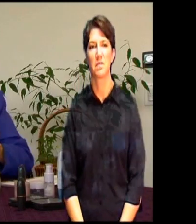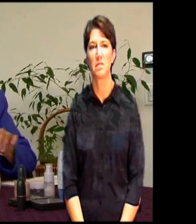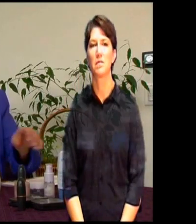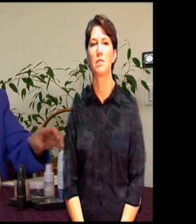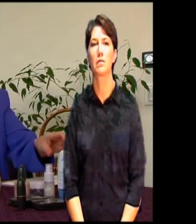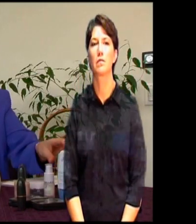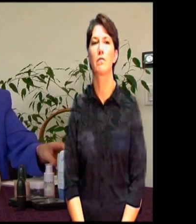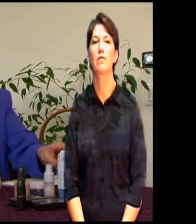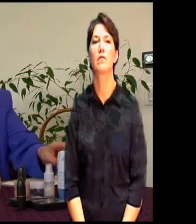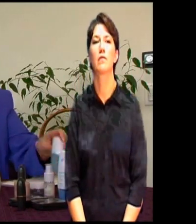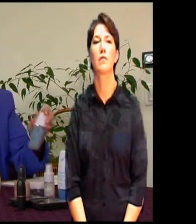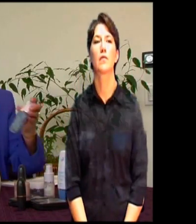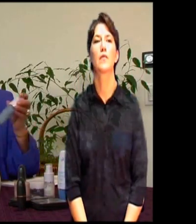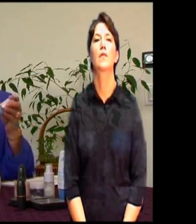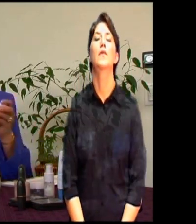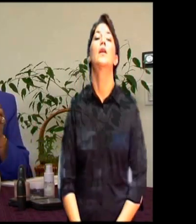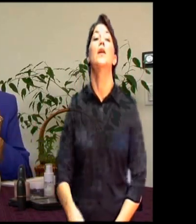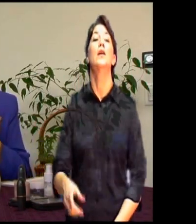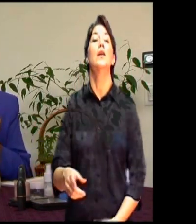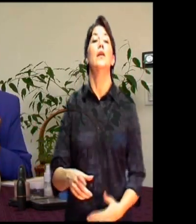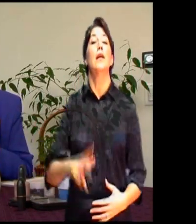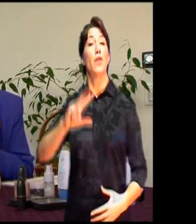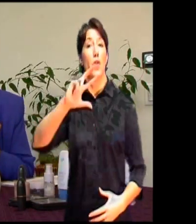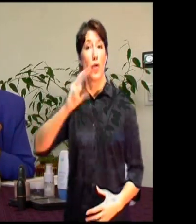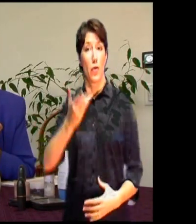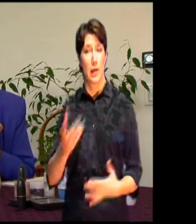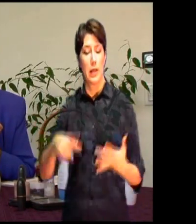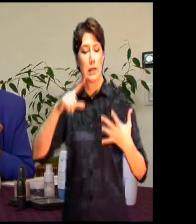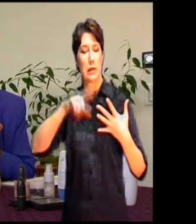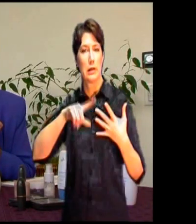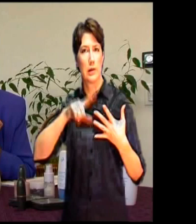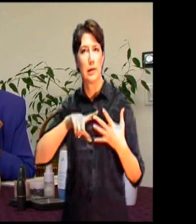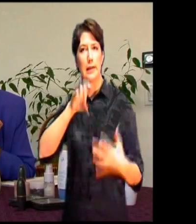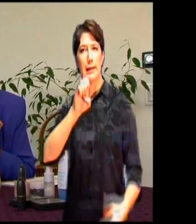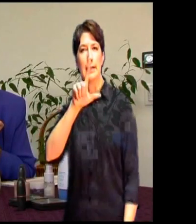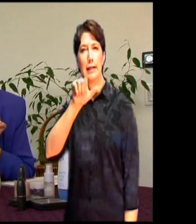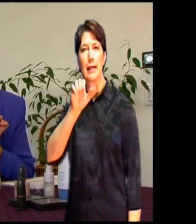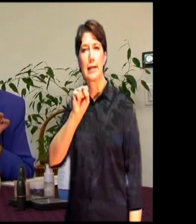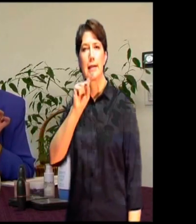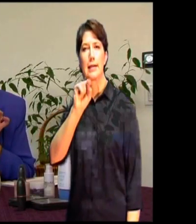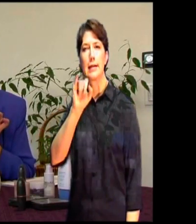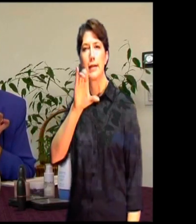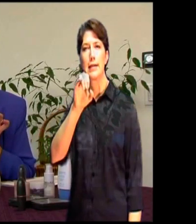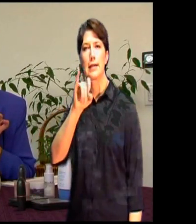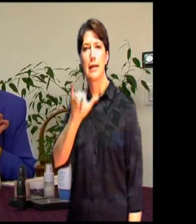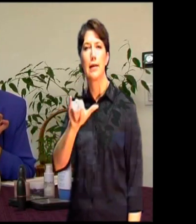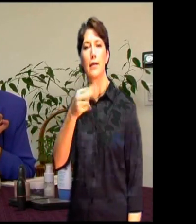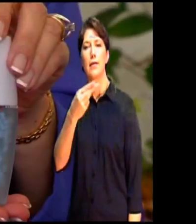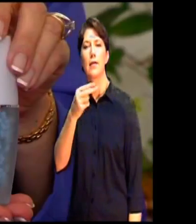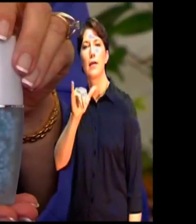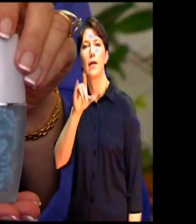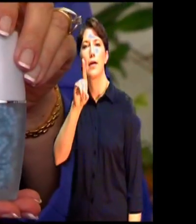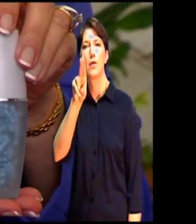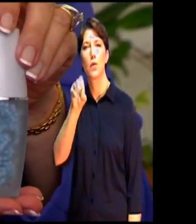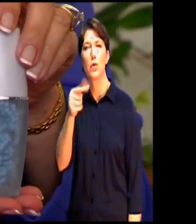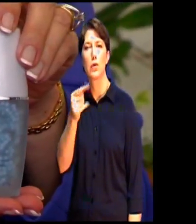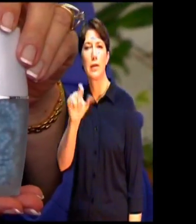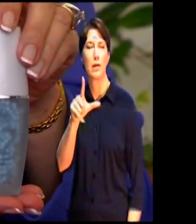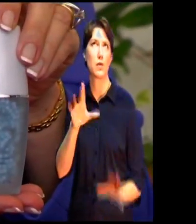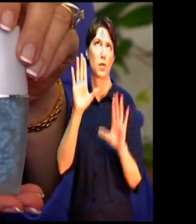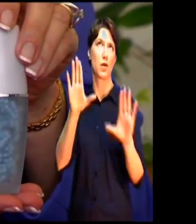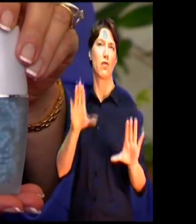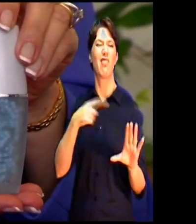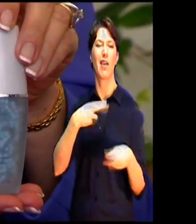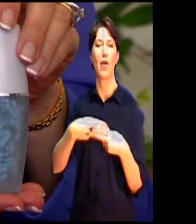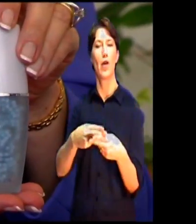We also have our Elasticity Hydrogel. This is fantastic. I call it the little blue bubbles. Who's got the